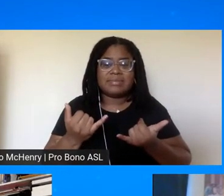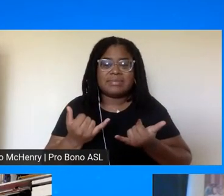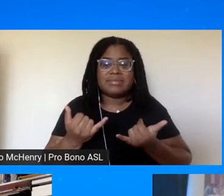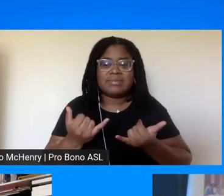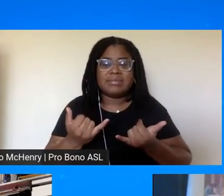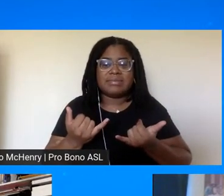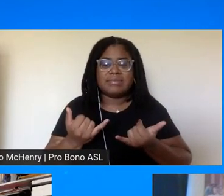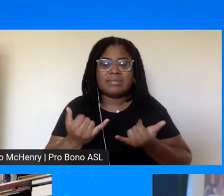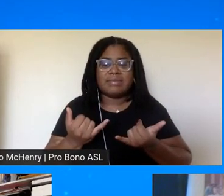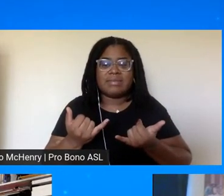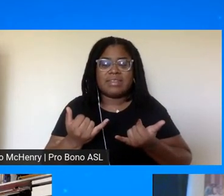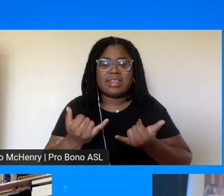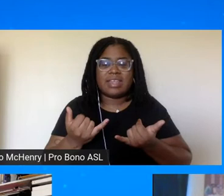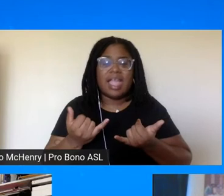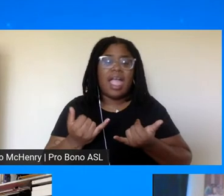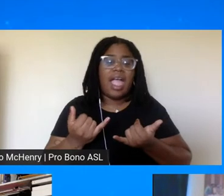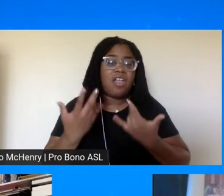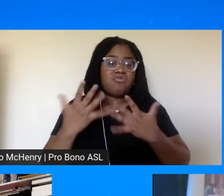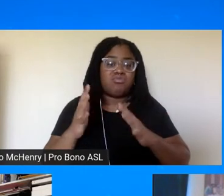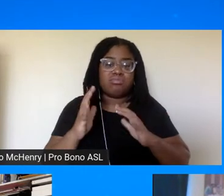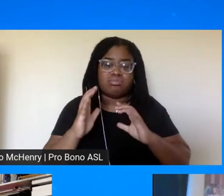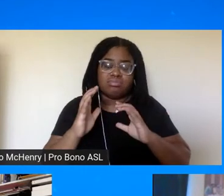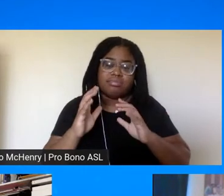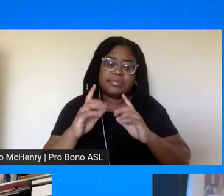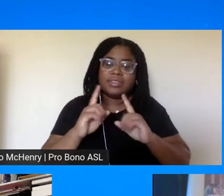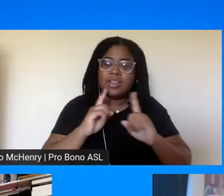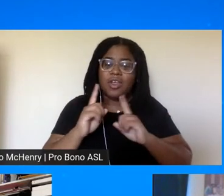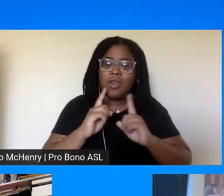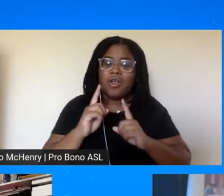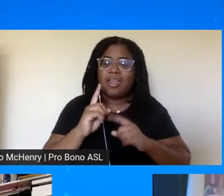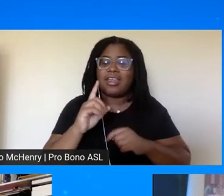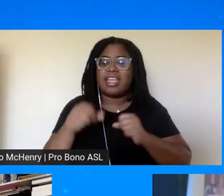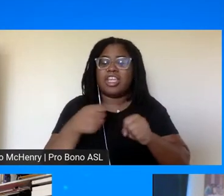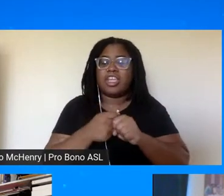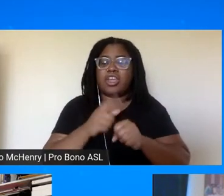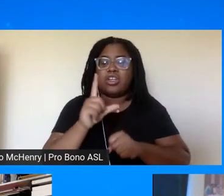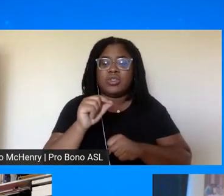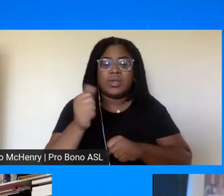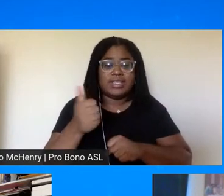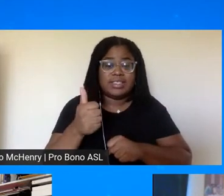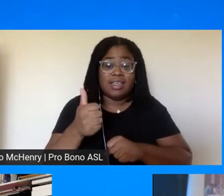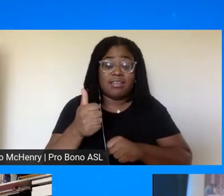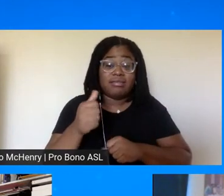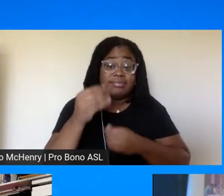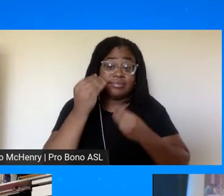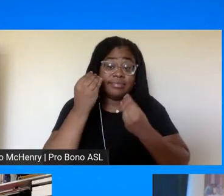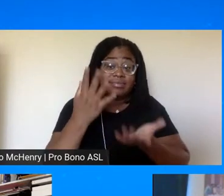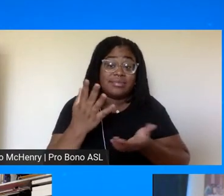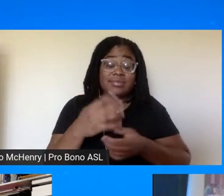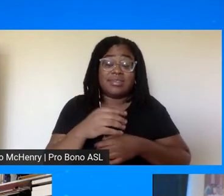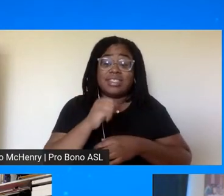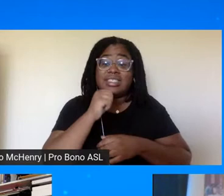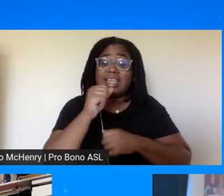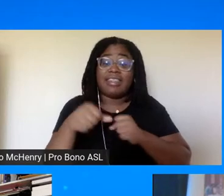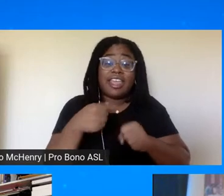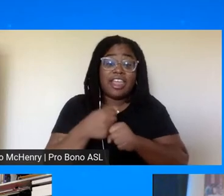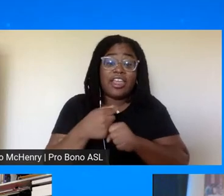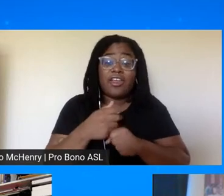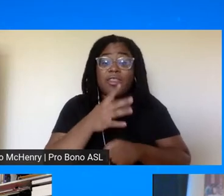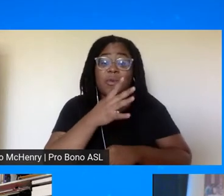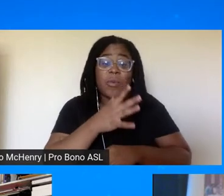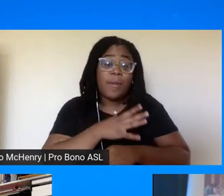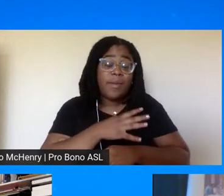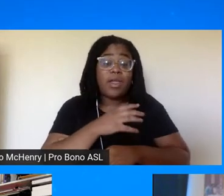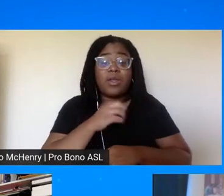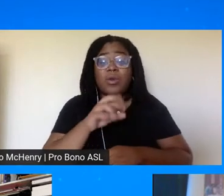spoke a word back in 2010 that uh this was not just the year of the woman or the decade